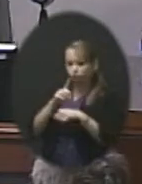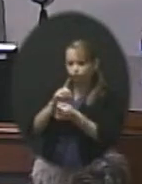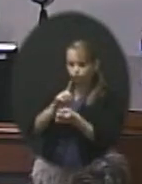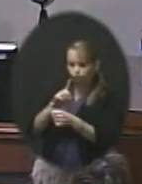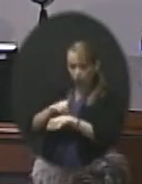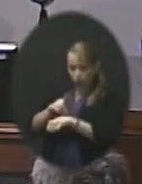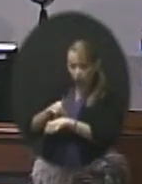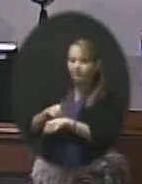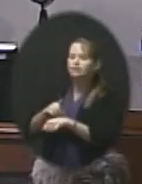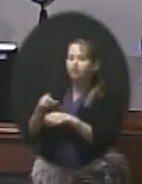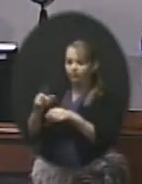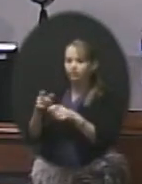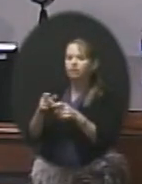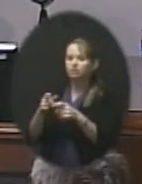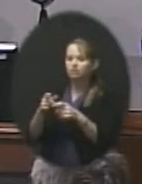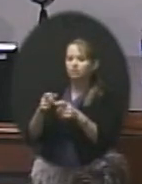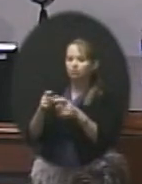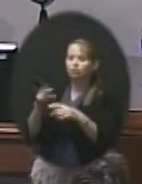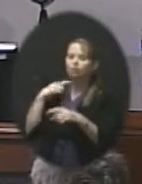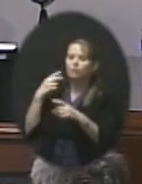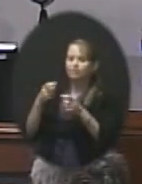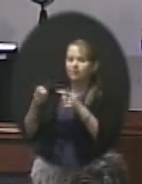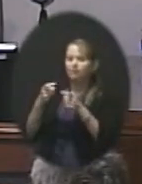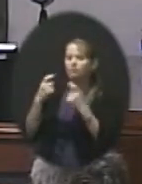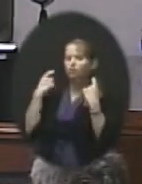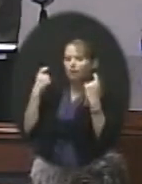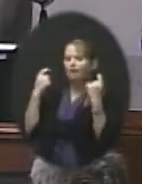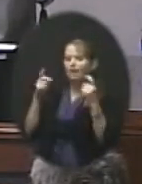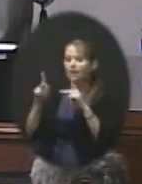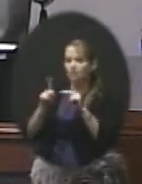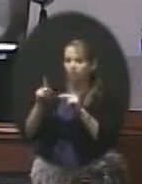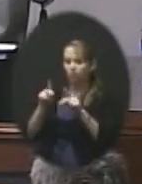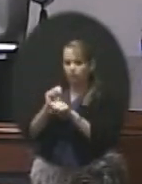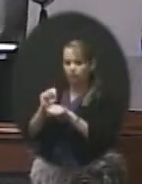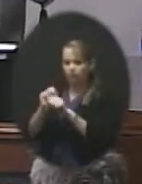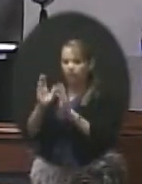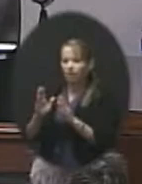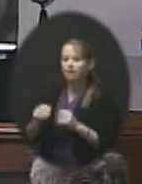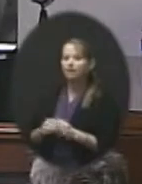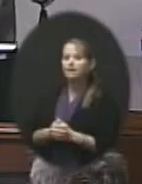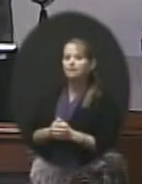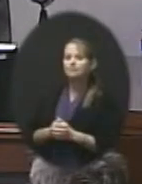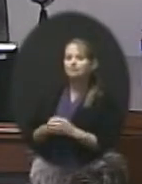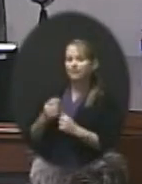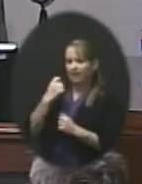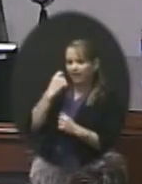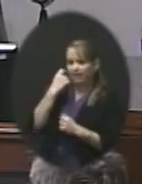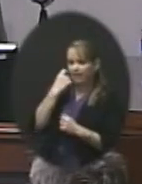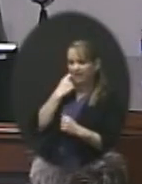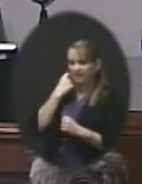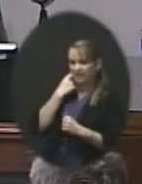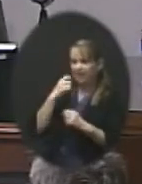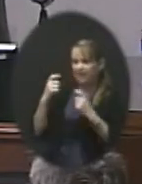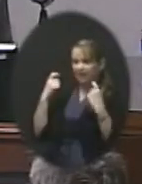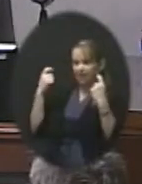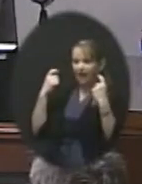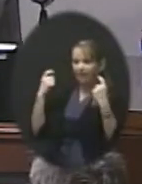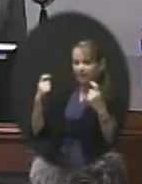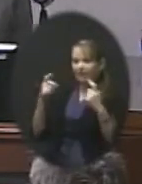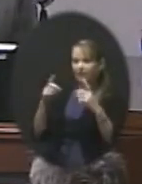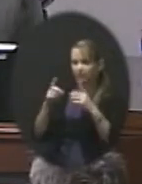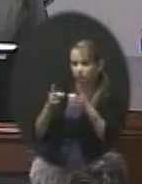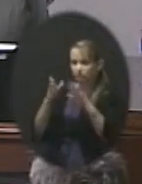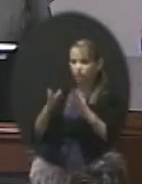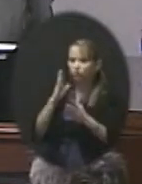And they go back to their schools and they pass those things on. We have our last athletic directors is going to be taking those courses this December. These